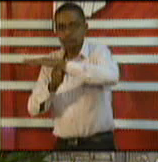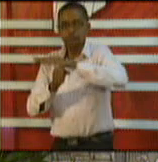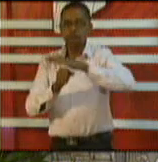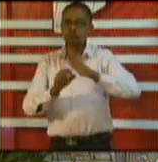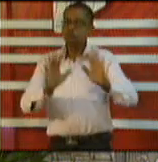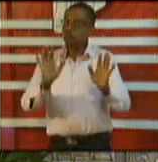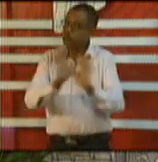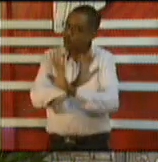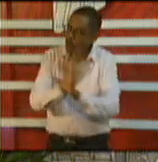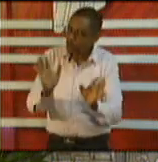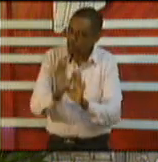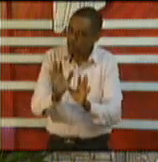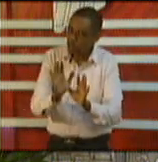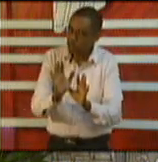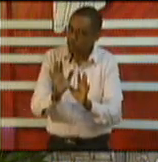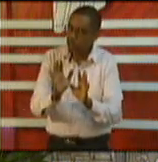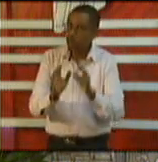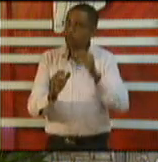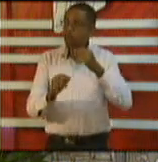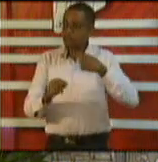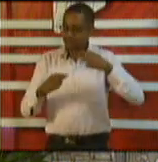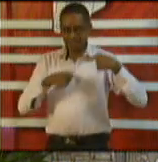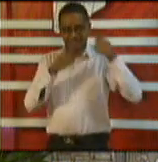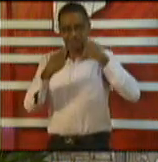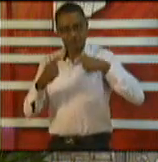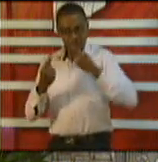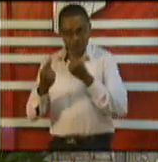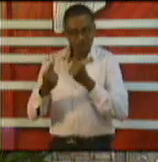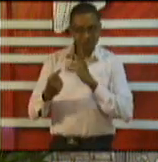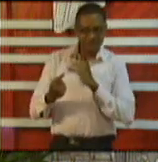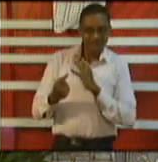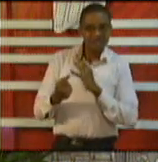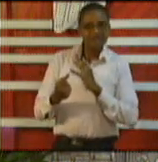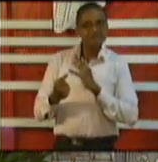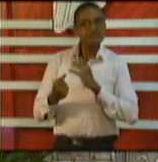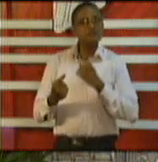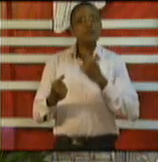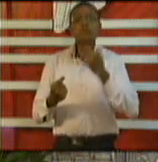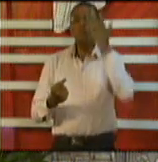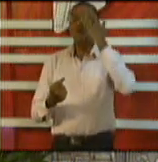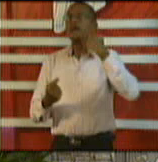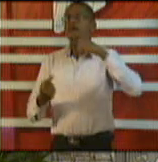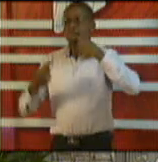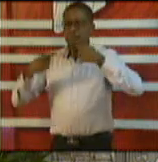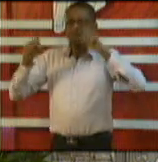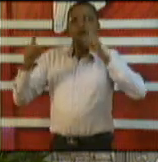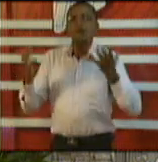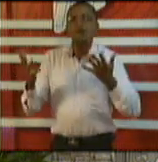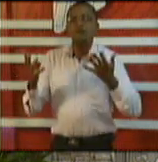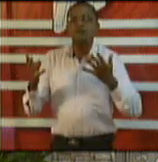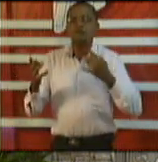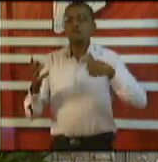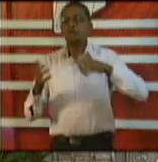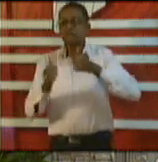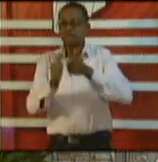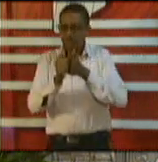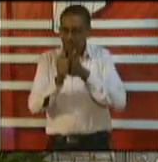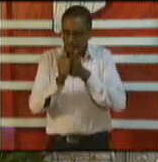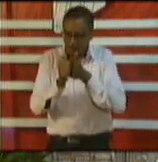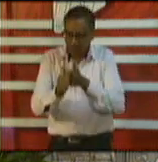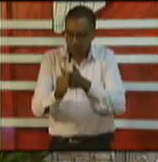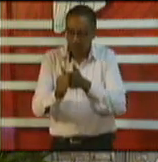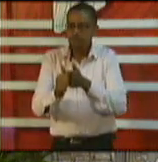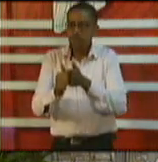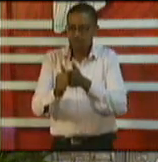the reason for our success is our well thought out public health strategy for those who frequent